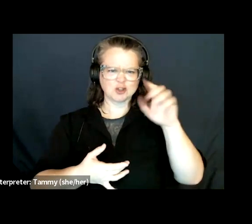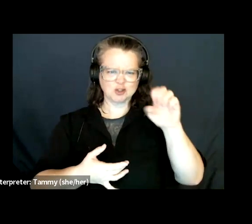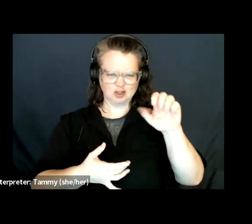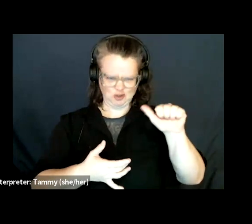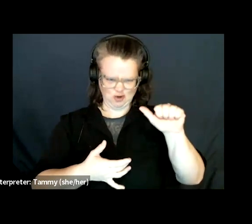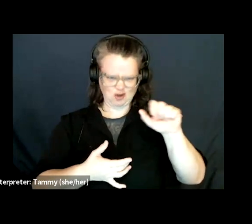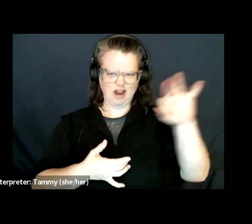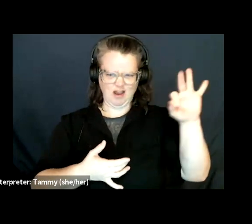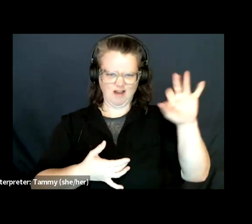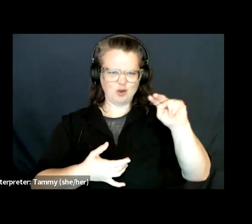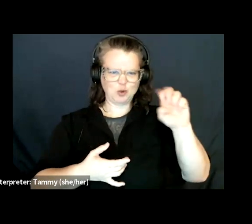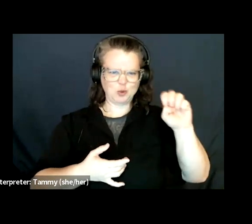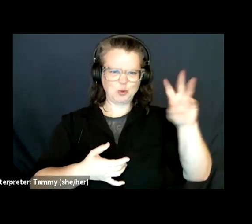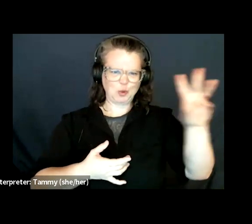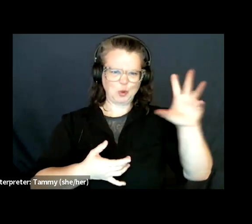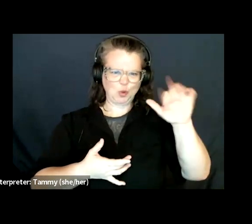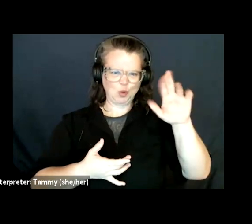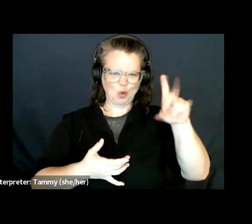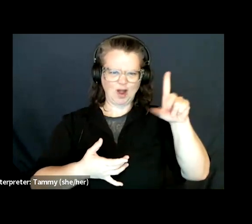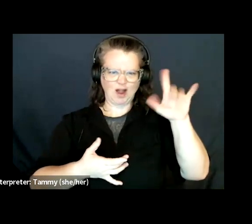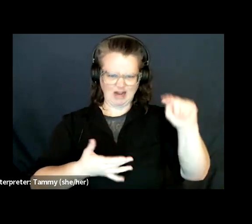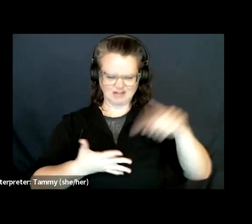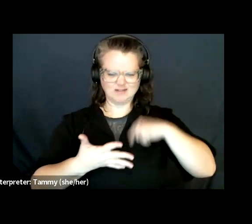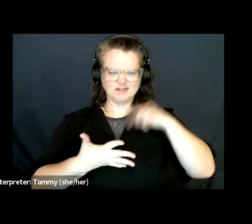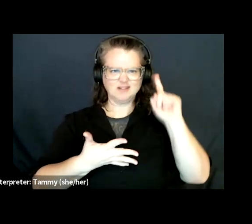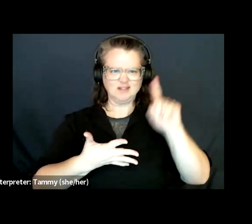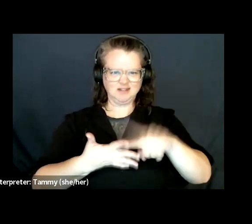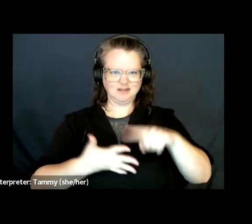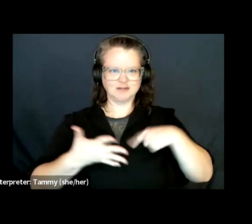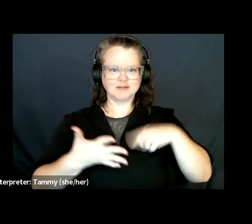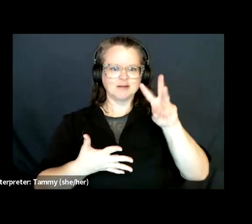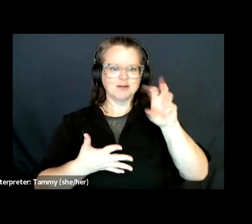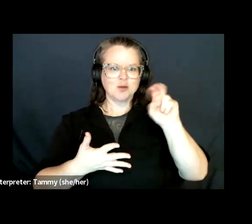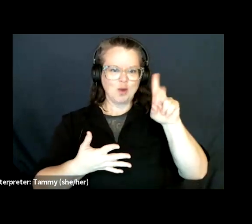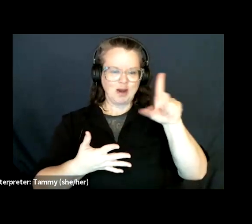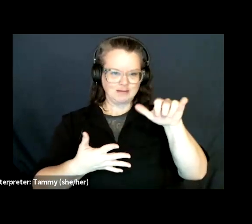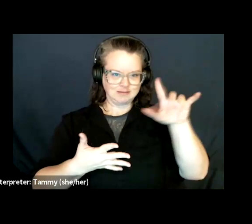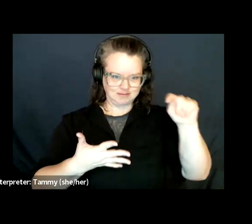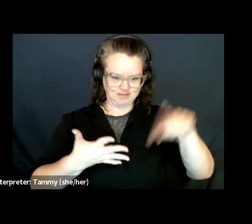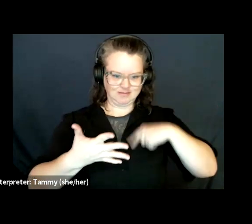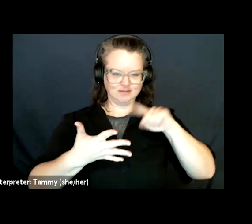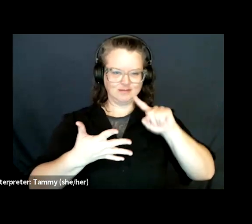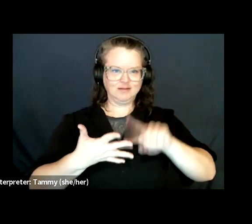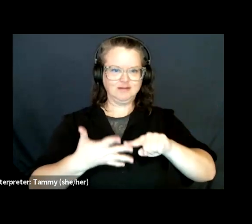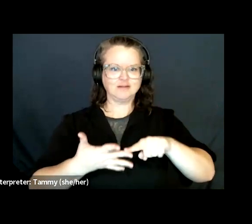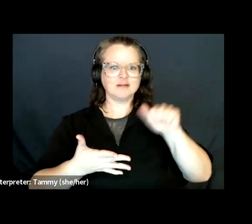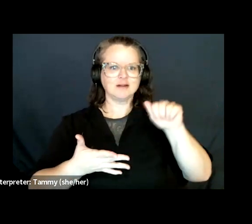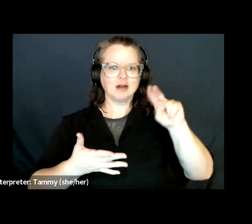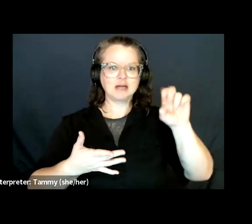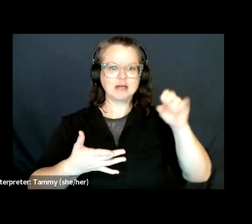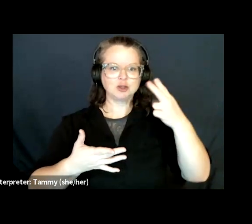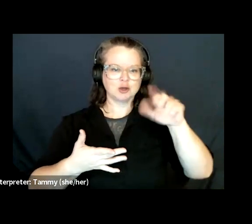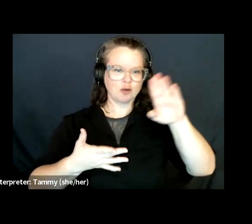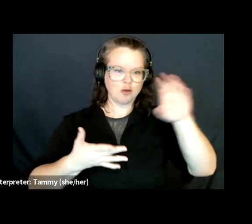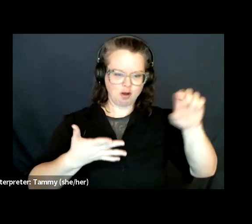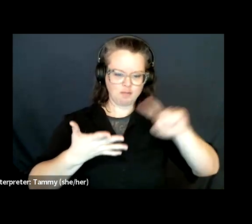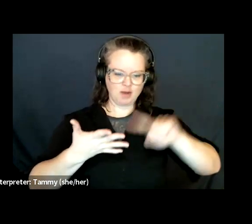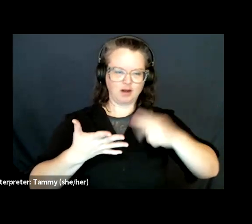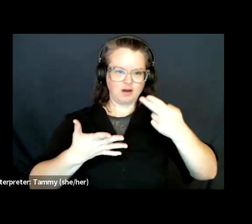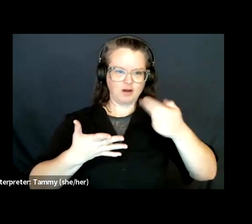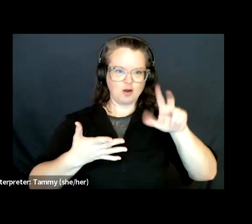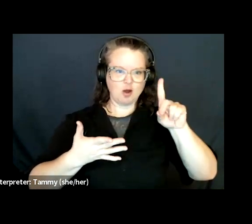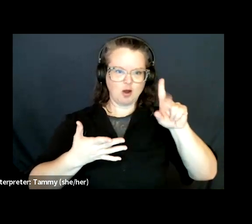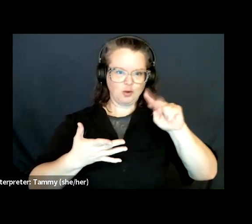Haudenosaunee, the Wayanda, the Mi'kmaq, the